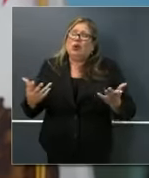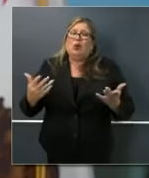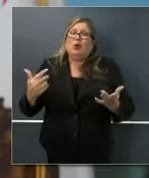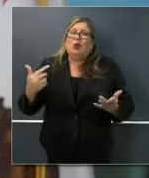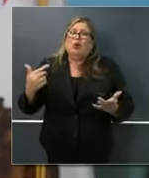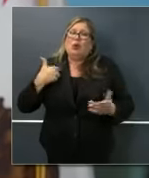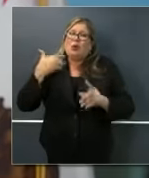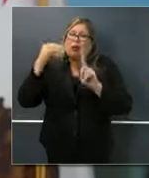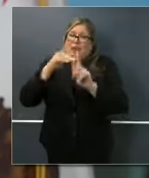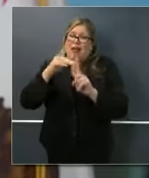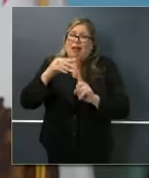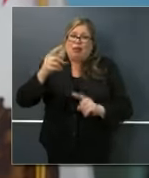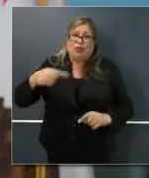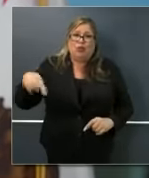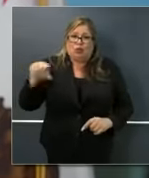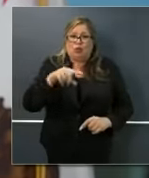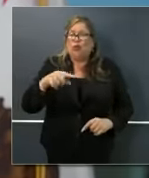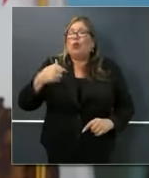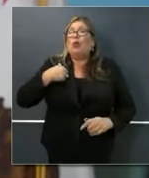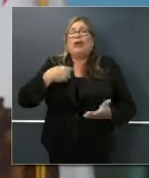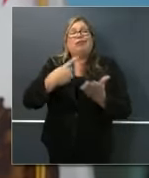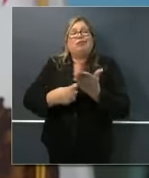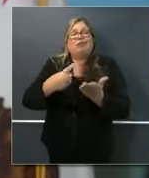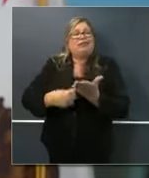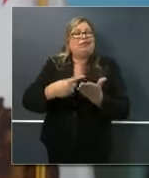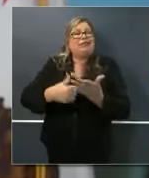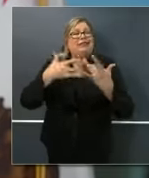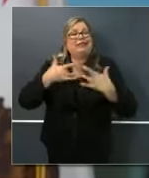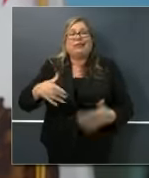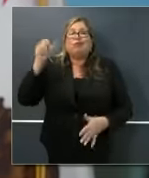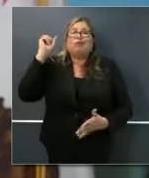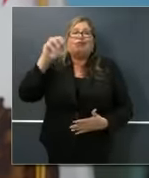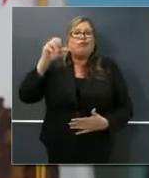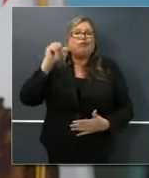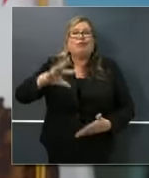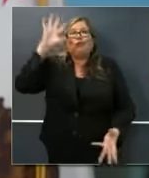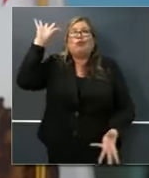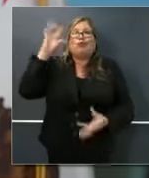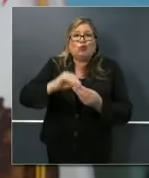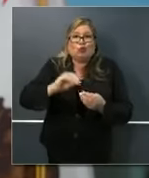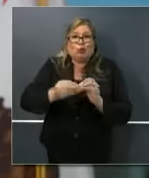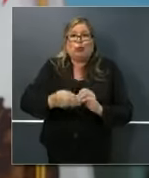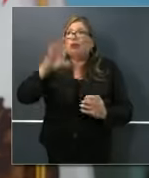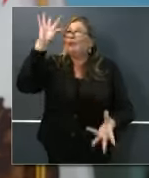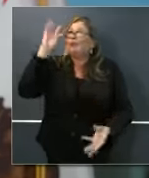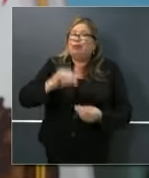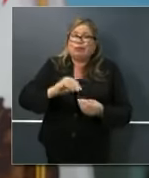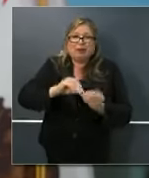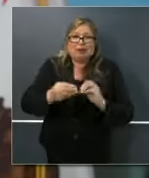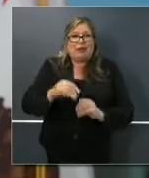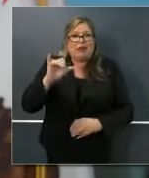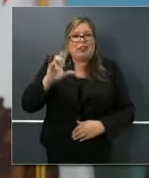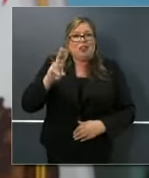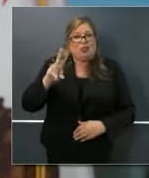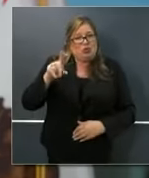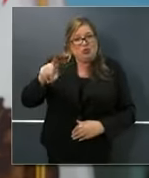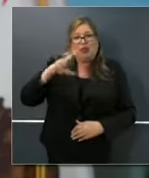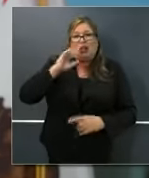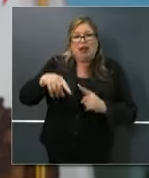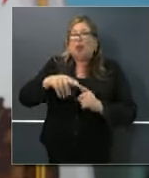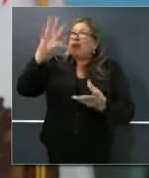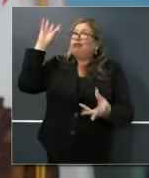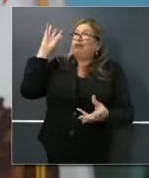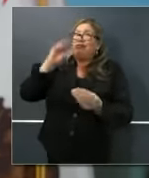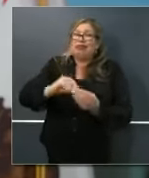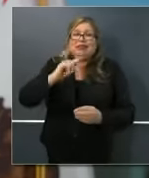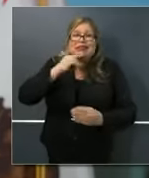so often as states, as a nation in the aggregate, talk about numbers in the aggregate, those ICU numbers are the aggregate, the hospitalization